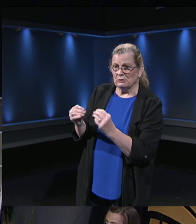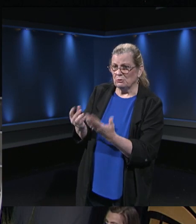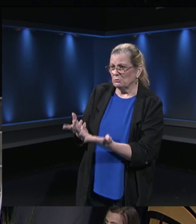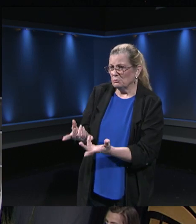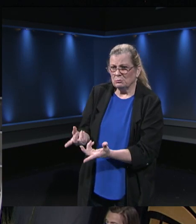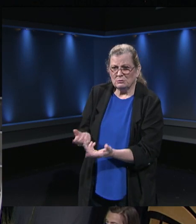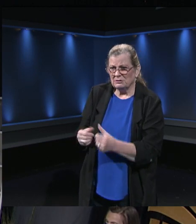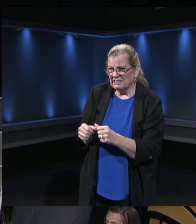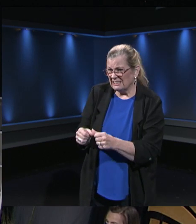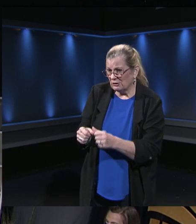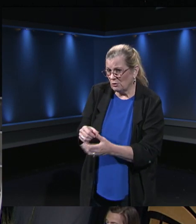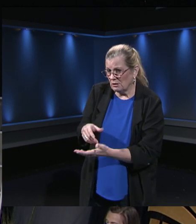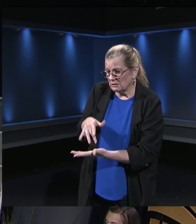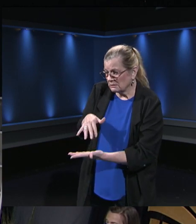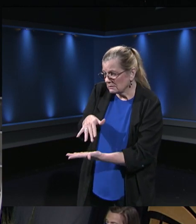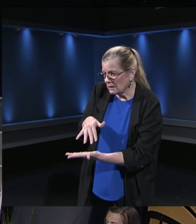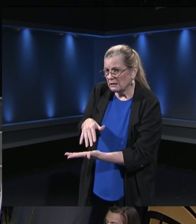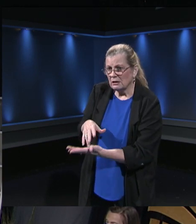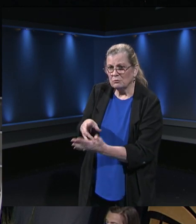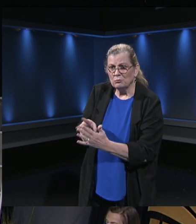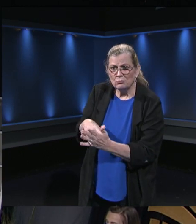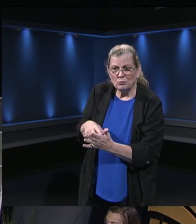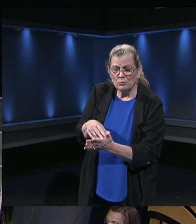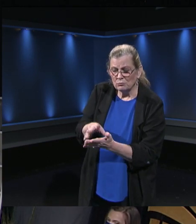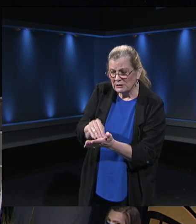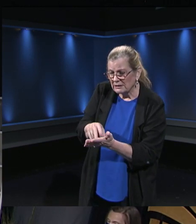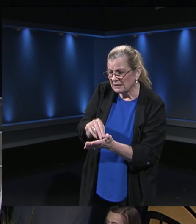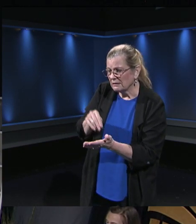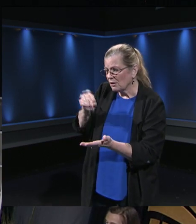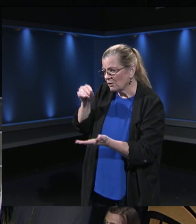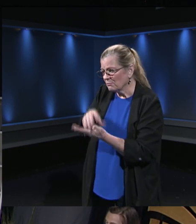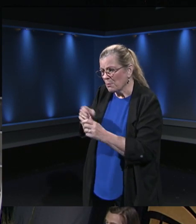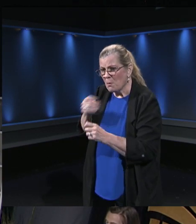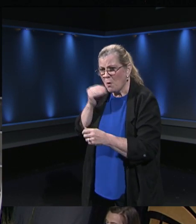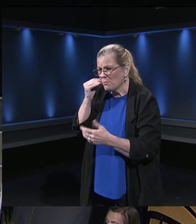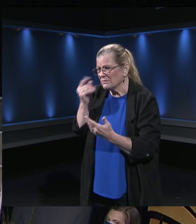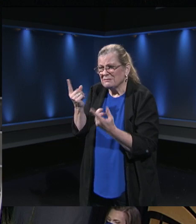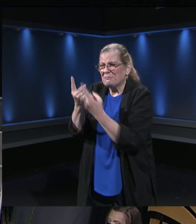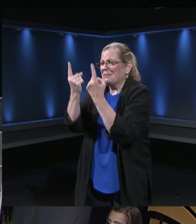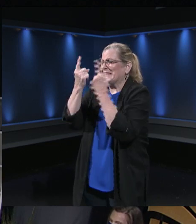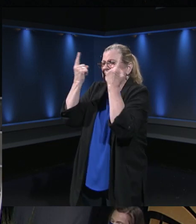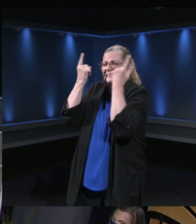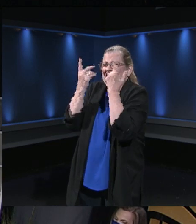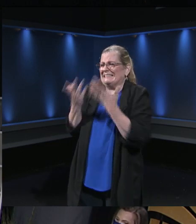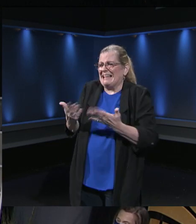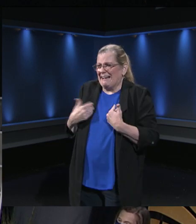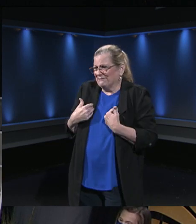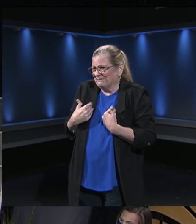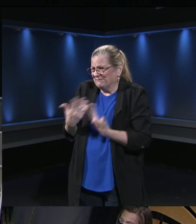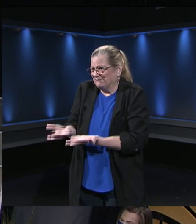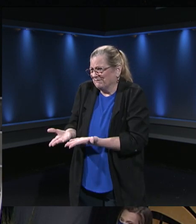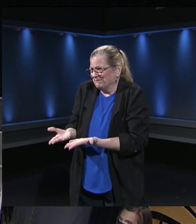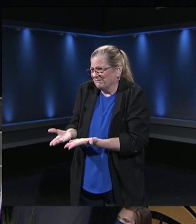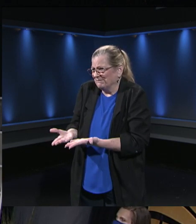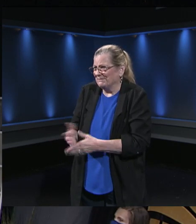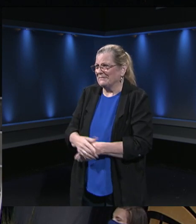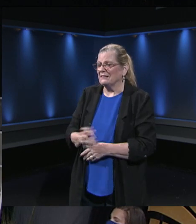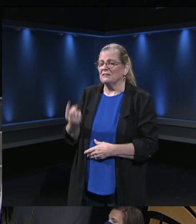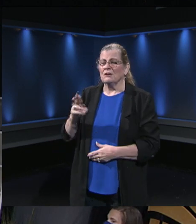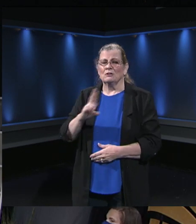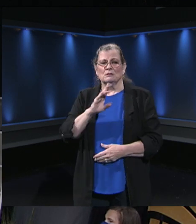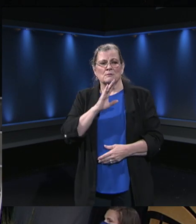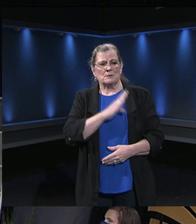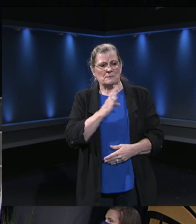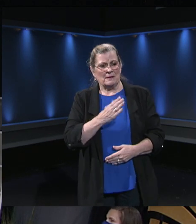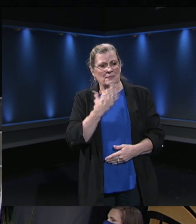do their homework and we have something to, as a guide? Well, thank you for your